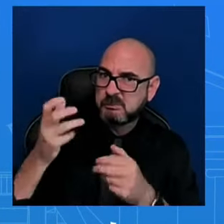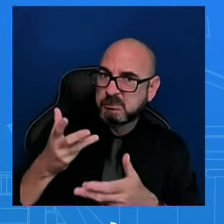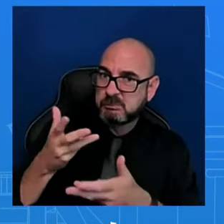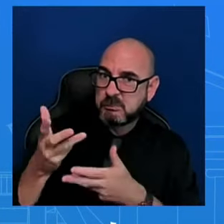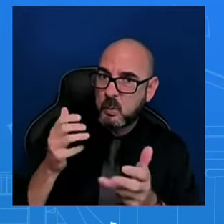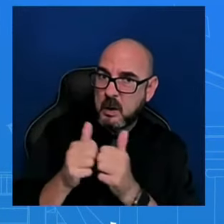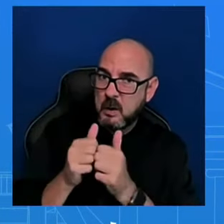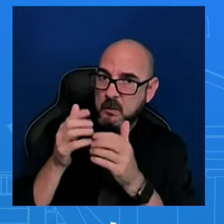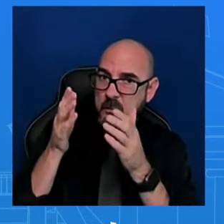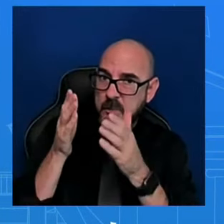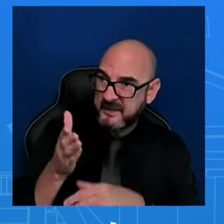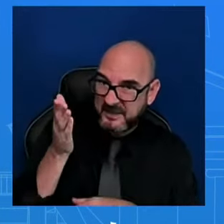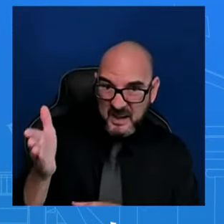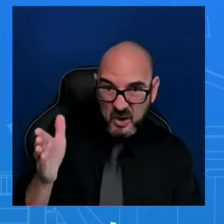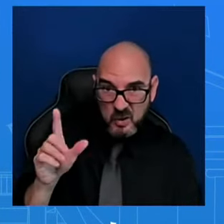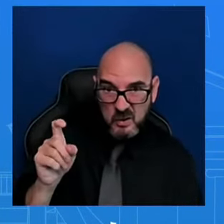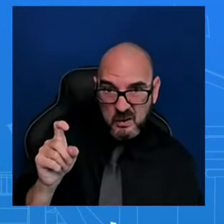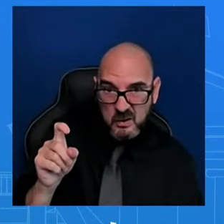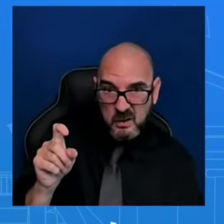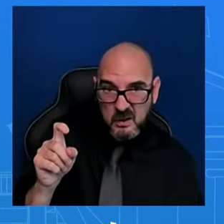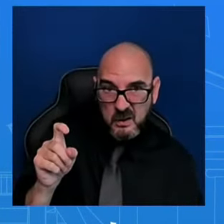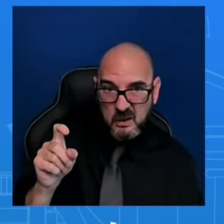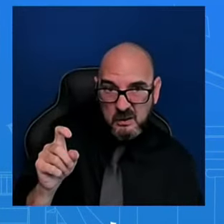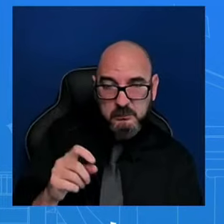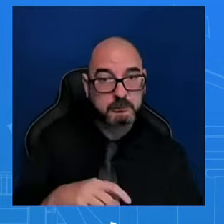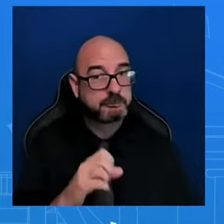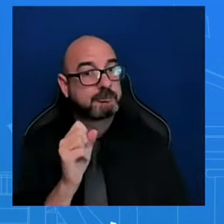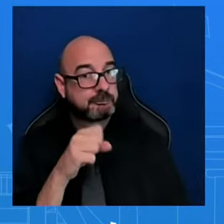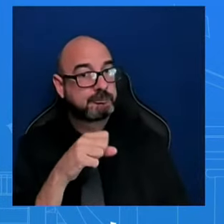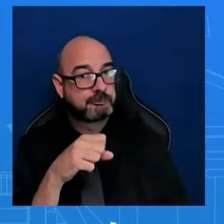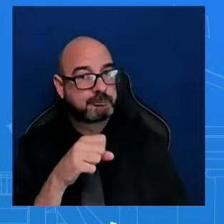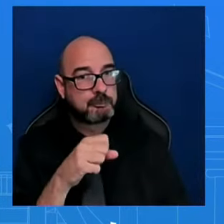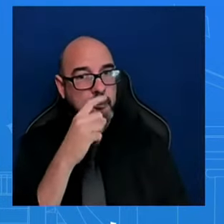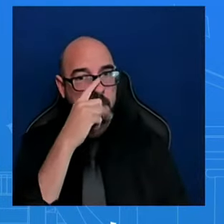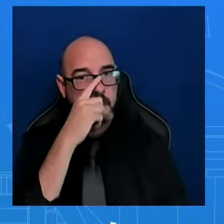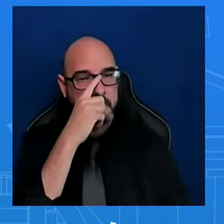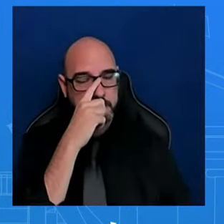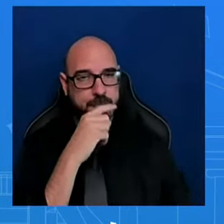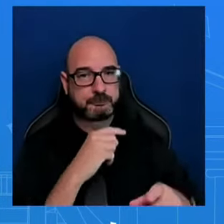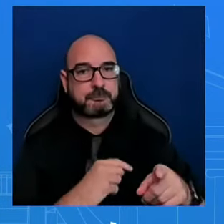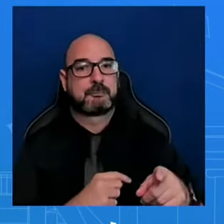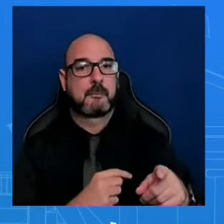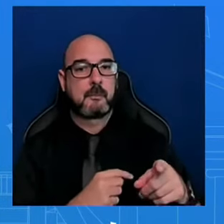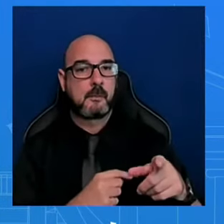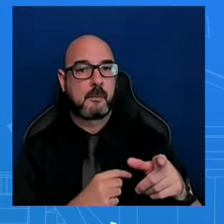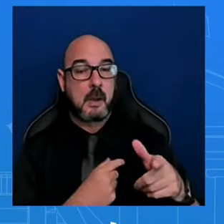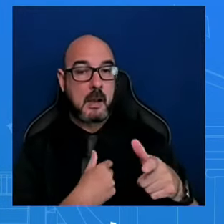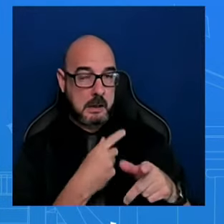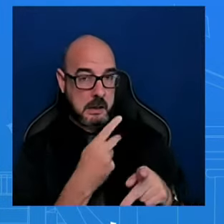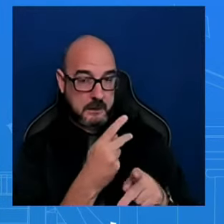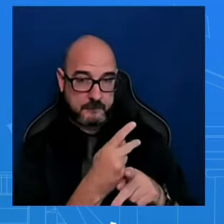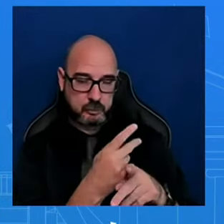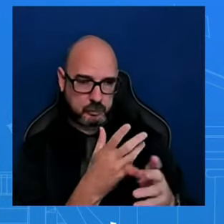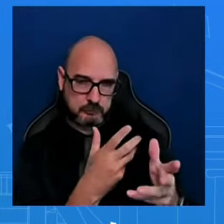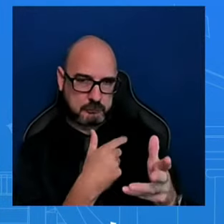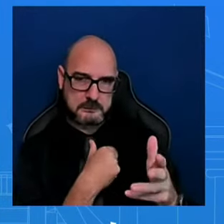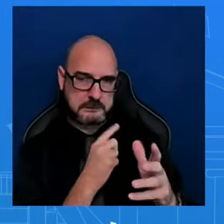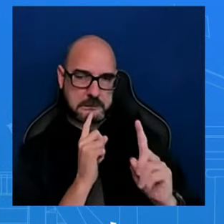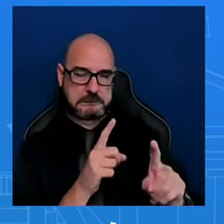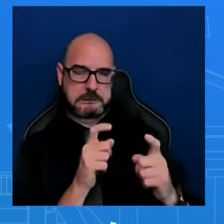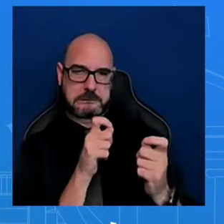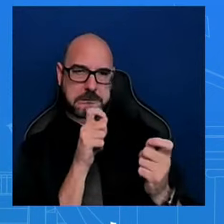in on that, right? I want to be really careful. No, no, but I think three doctors coming to the meeting the other day, yesterday, and laying out